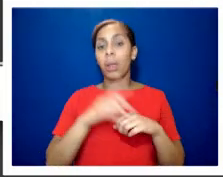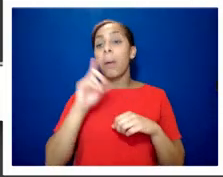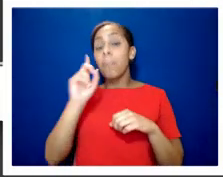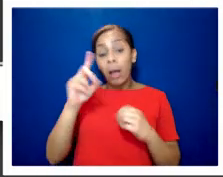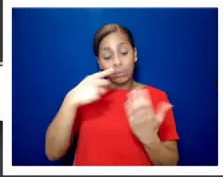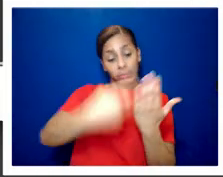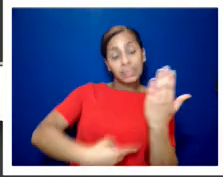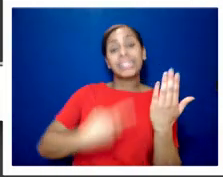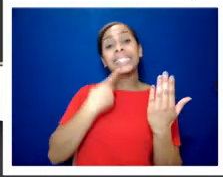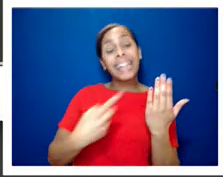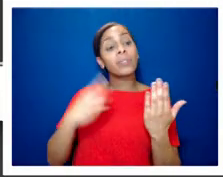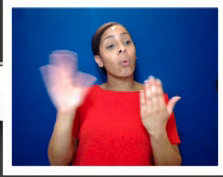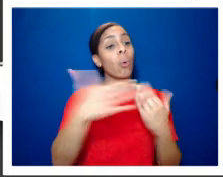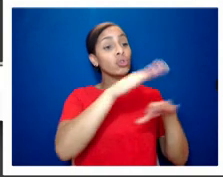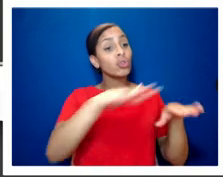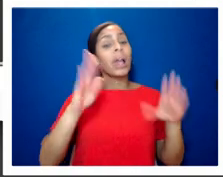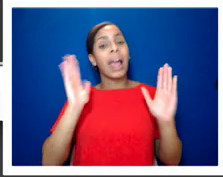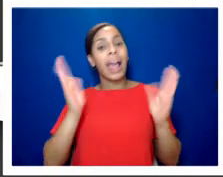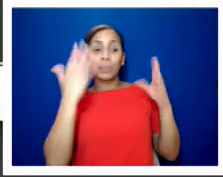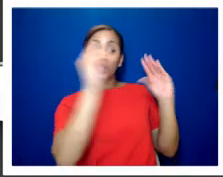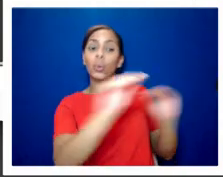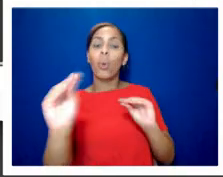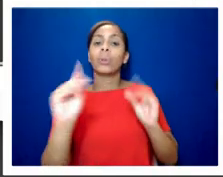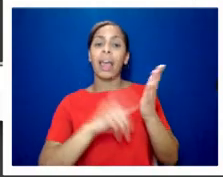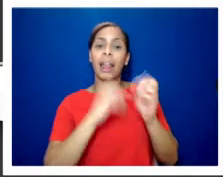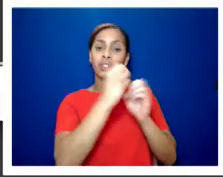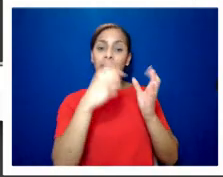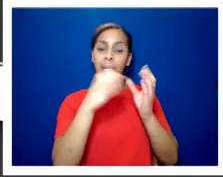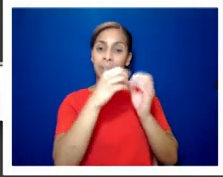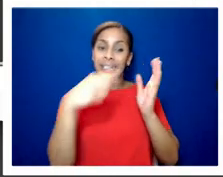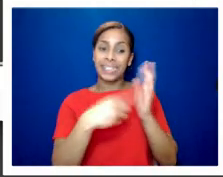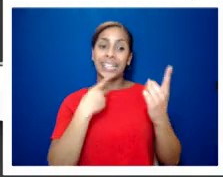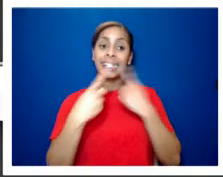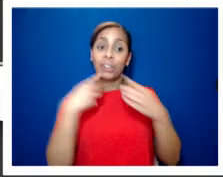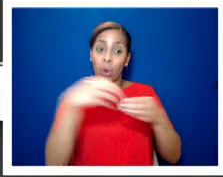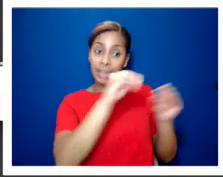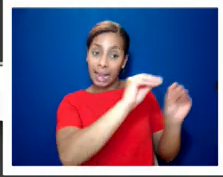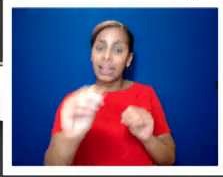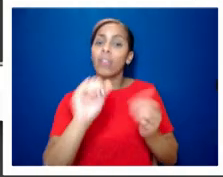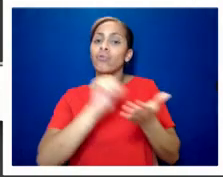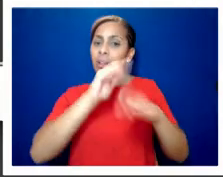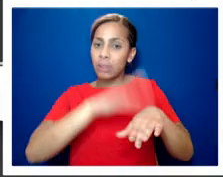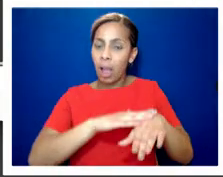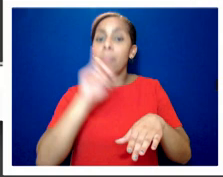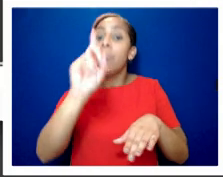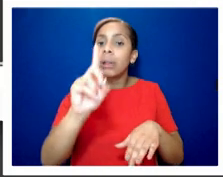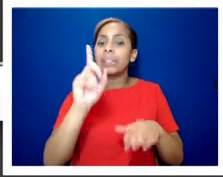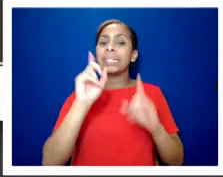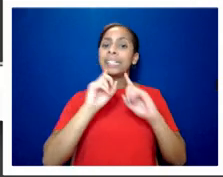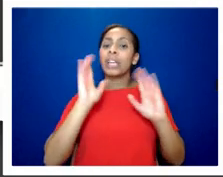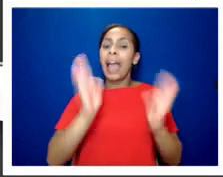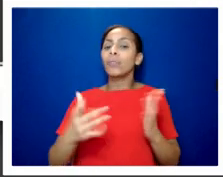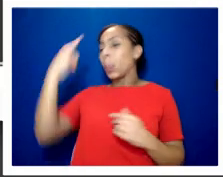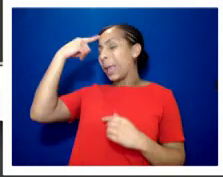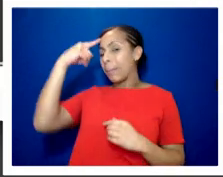lgbt content at a timely point but also the teaching needs to take into account the religious background of people